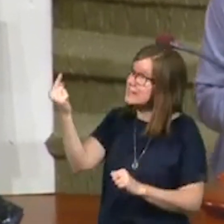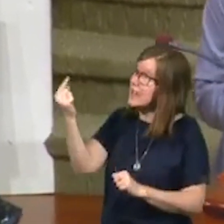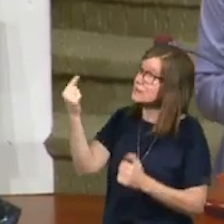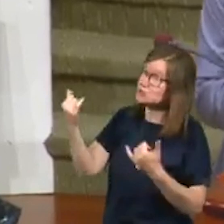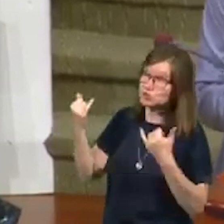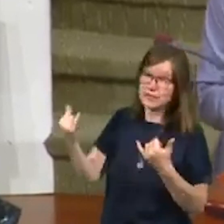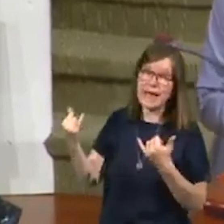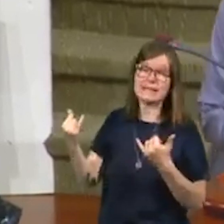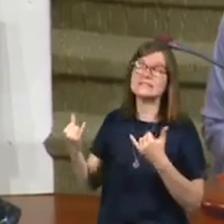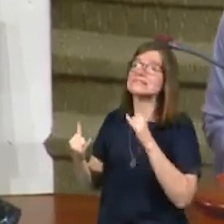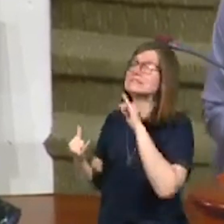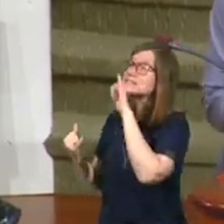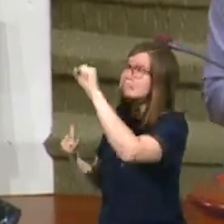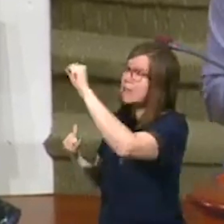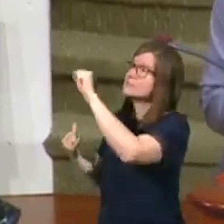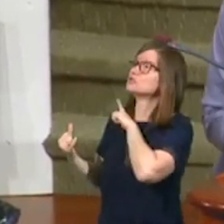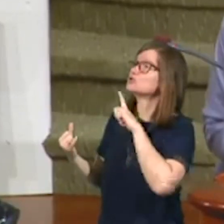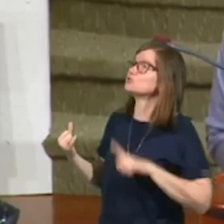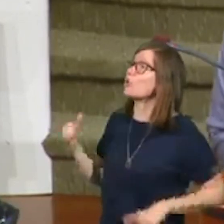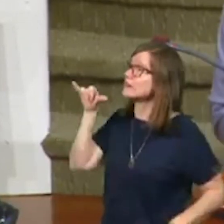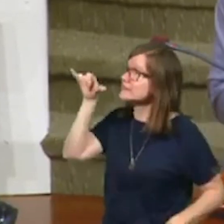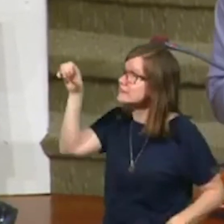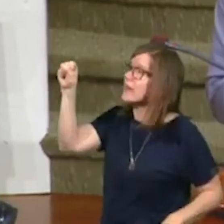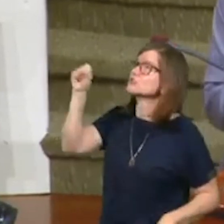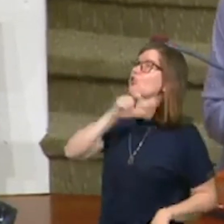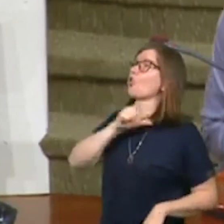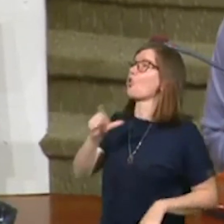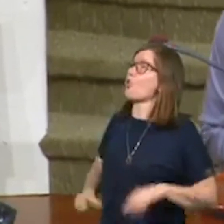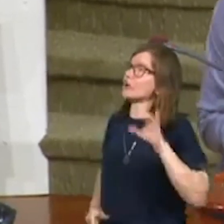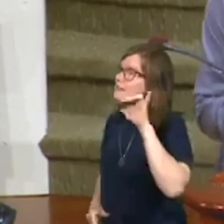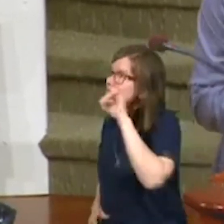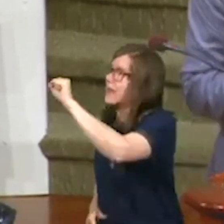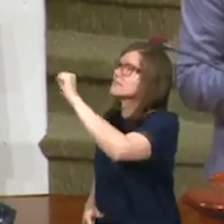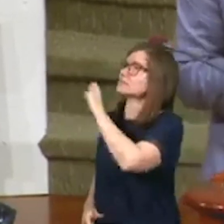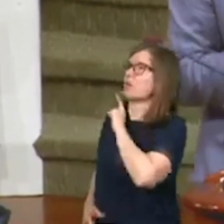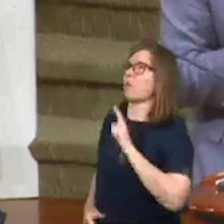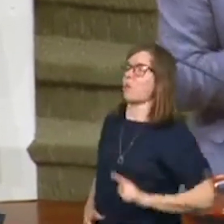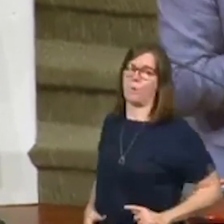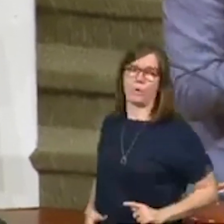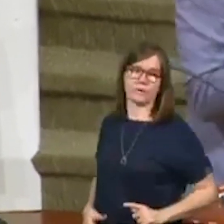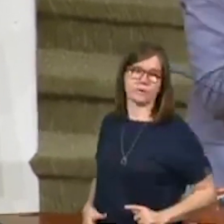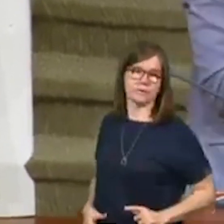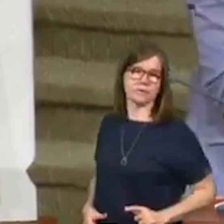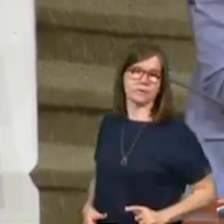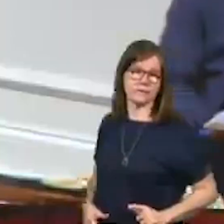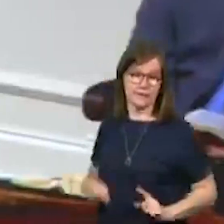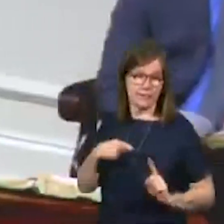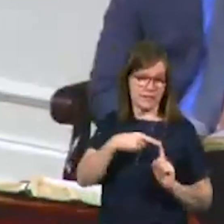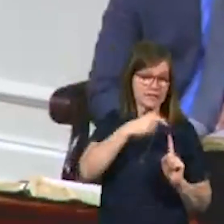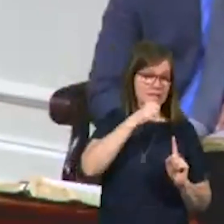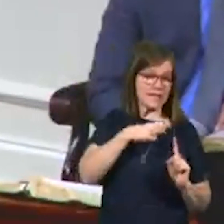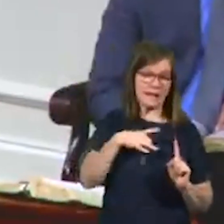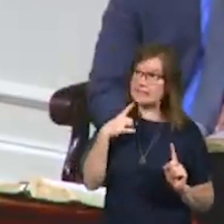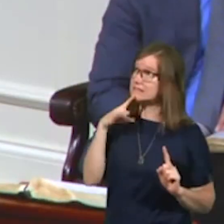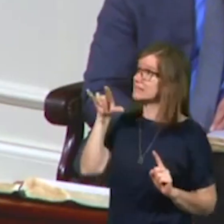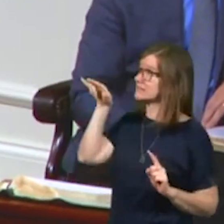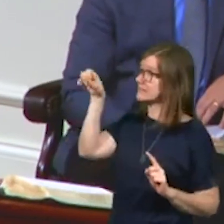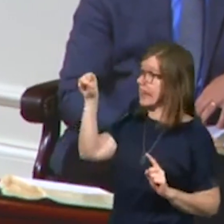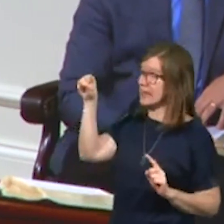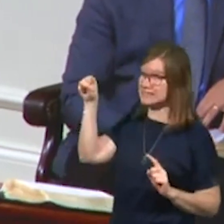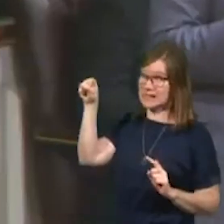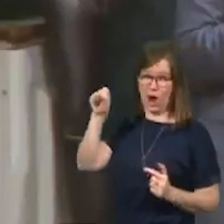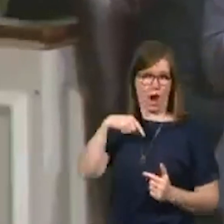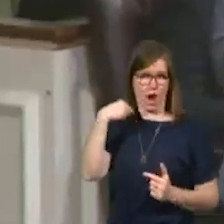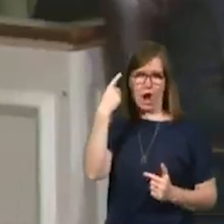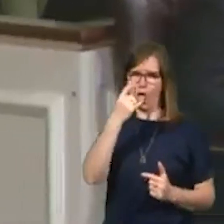today is yes, Lord. Yes, Lord. Yes, Lord. This lady said yes when it looked like she